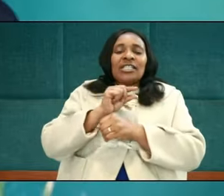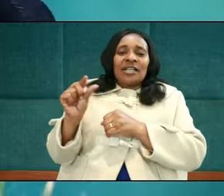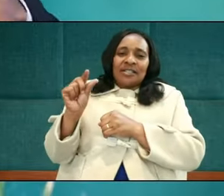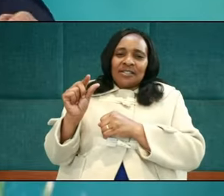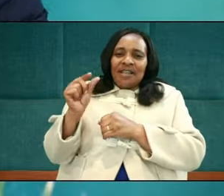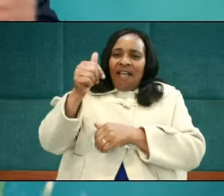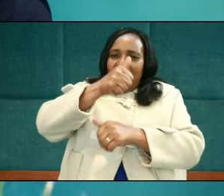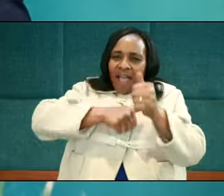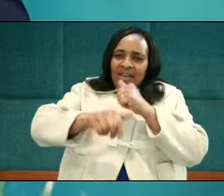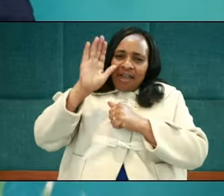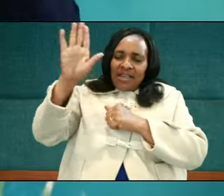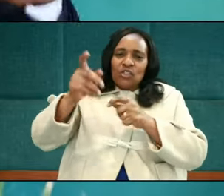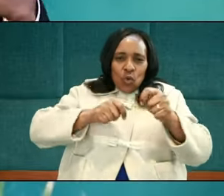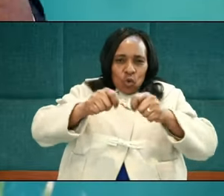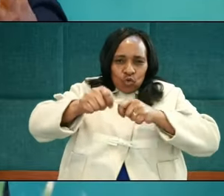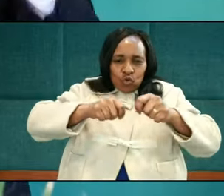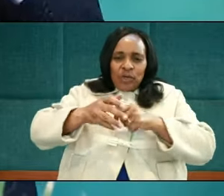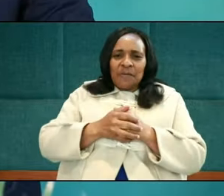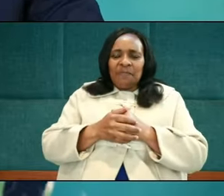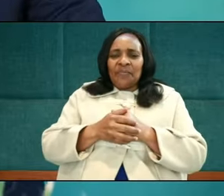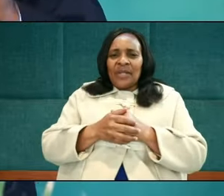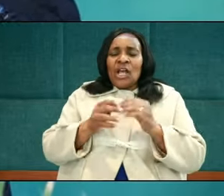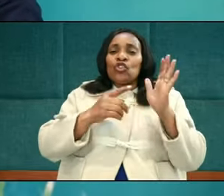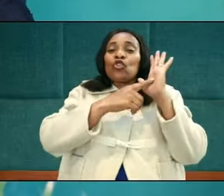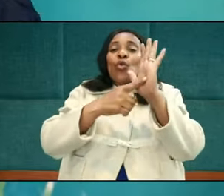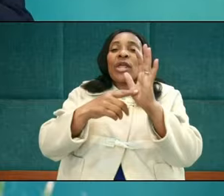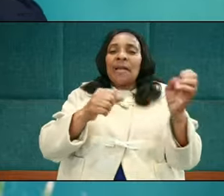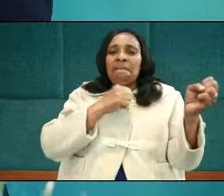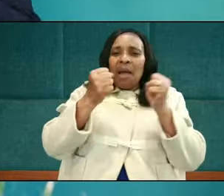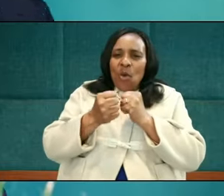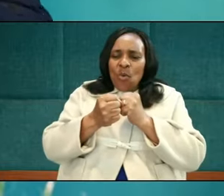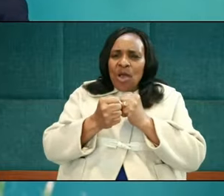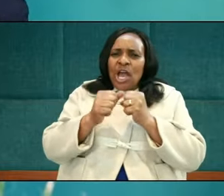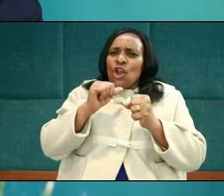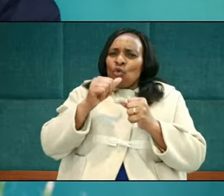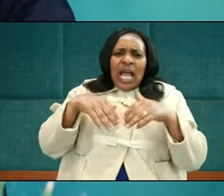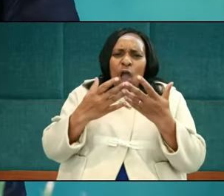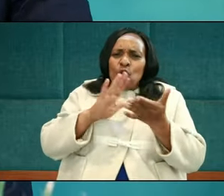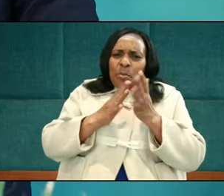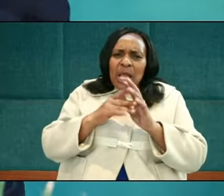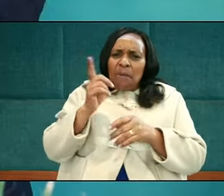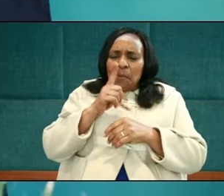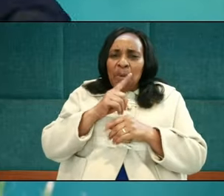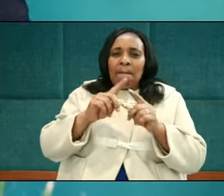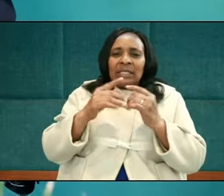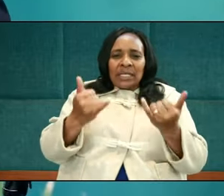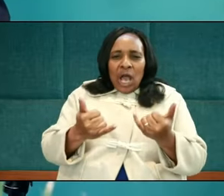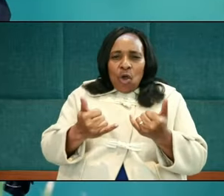his control, demonstrating power with our undue harshness and asserting